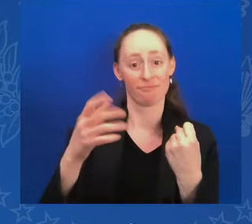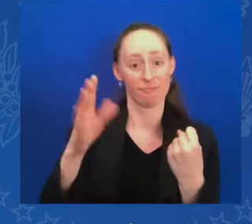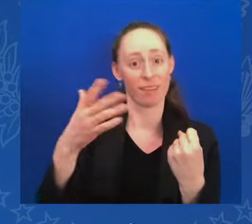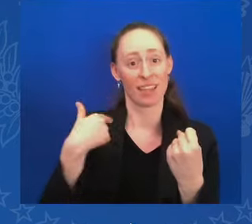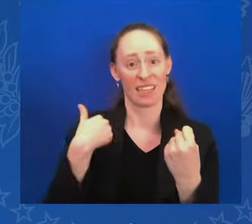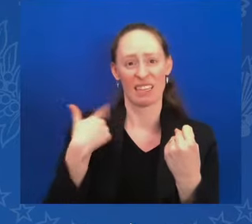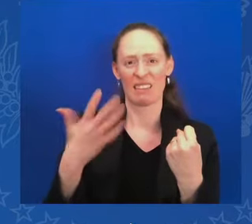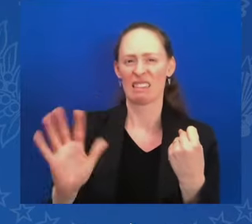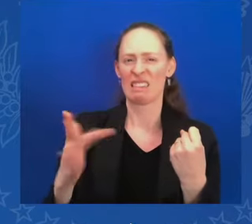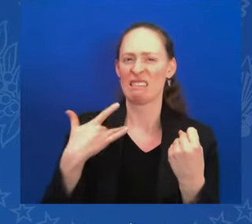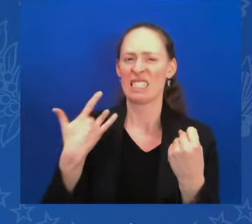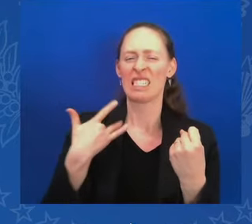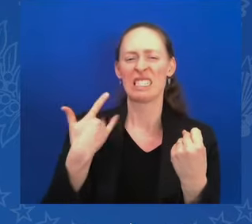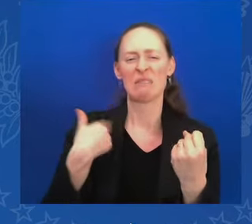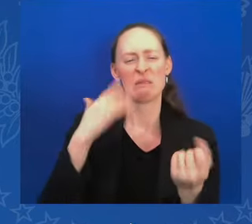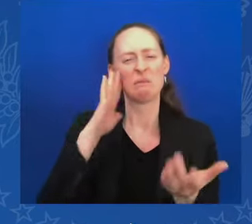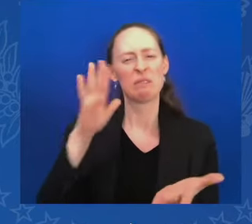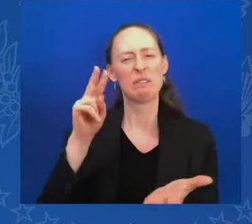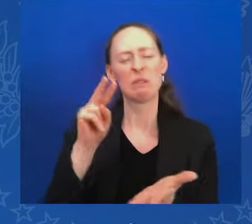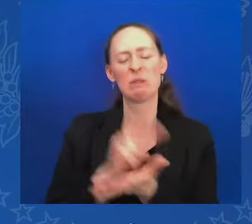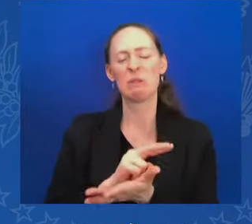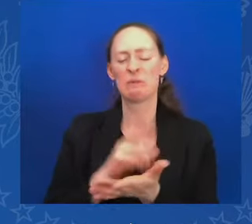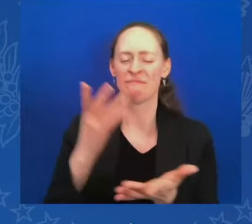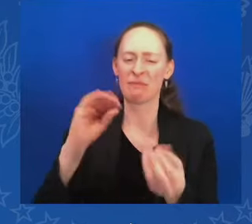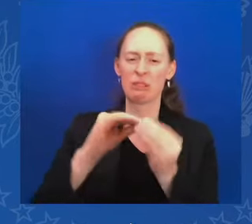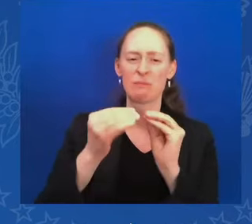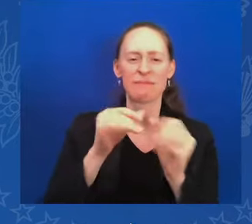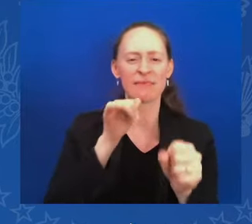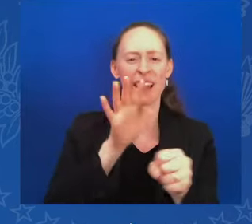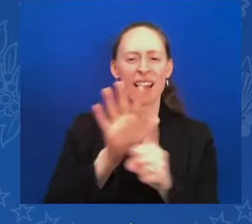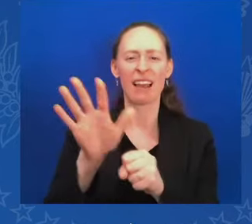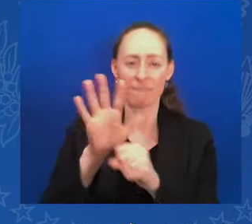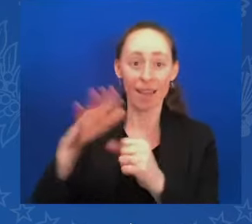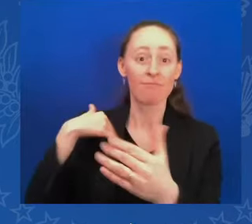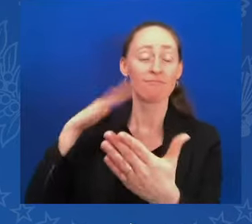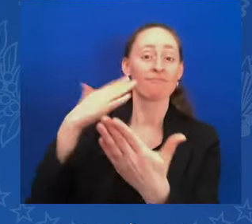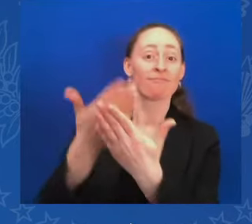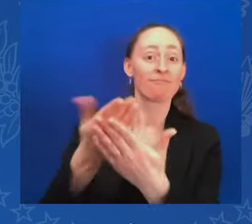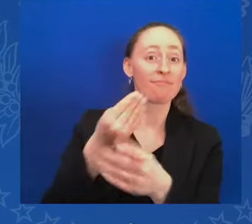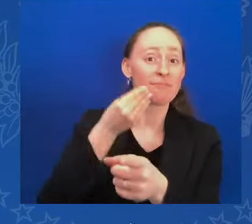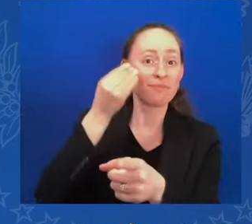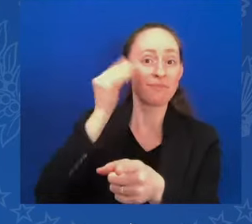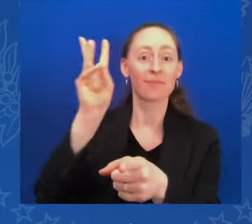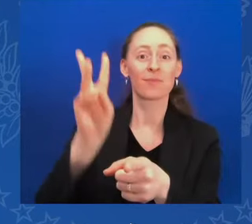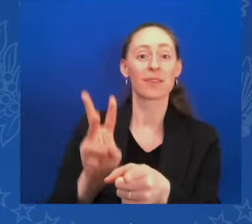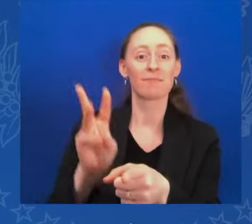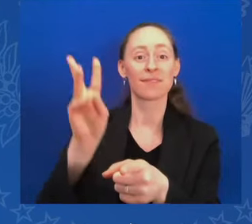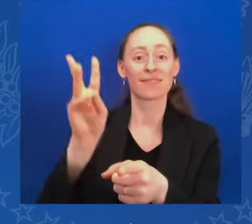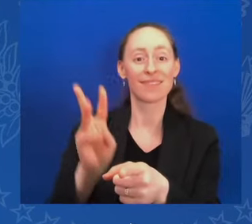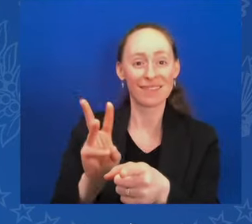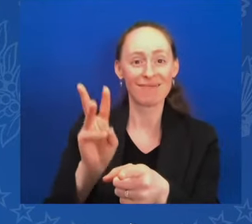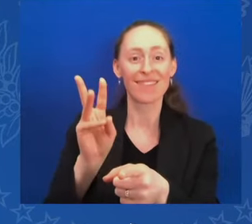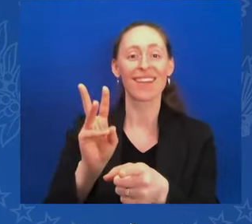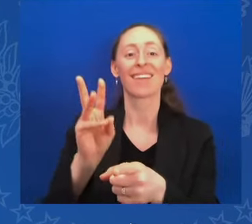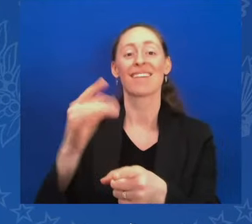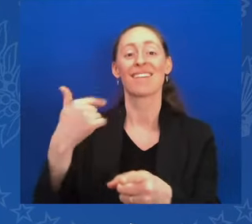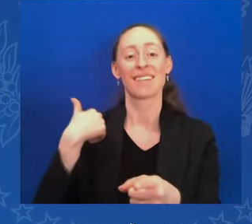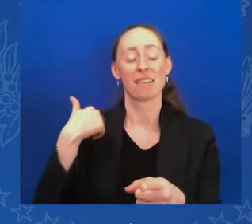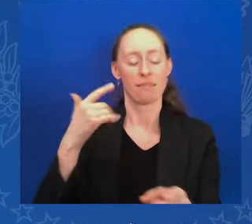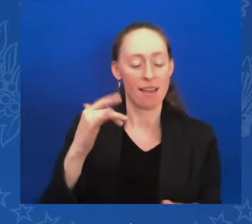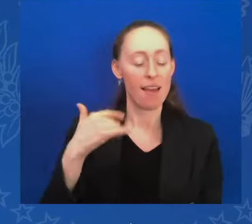please move all that back, by the way. One of the things that I learned early on was that